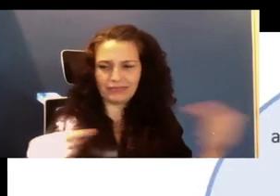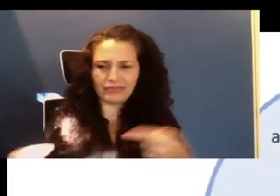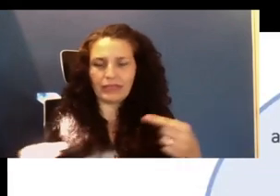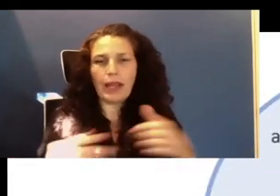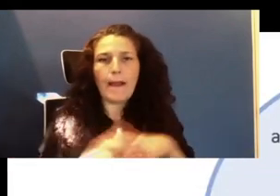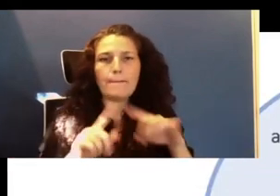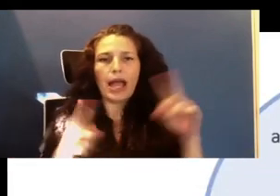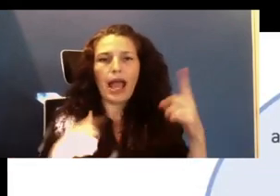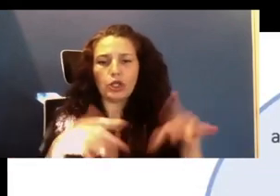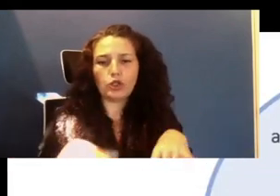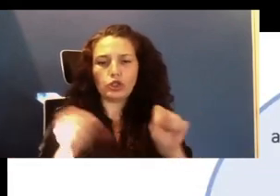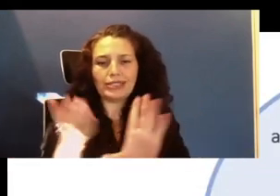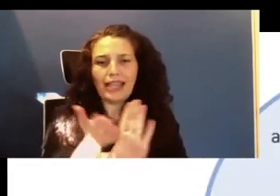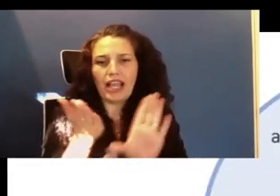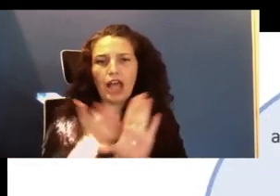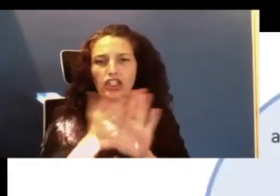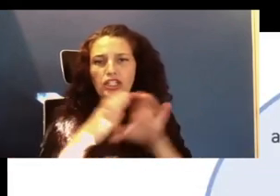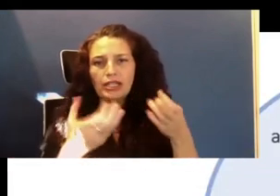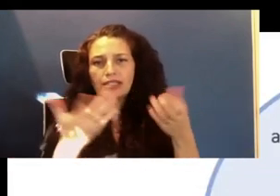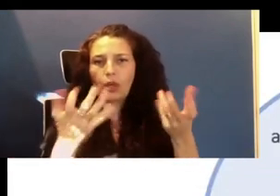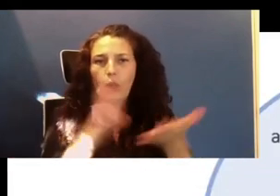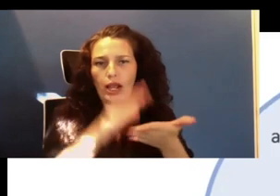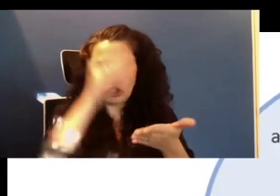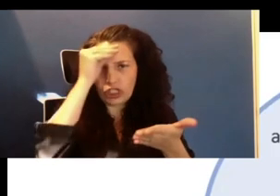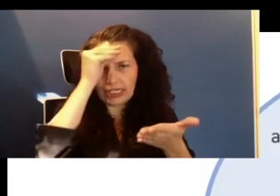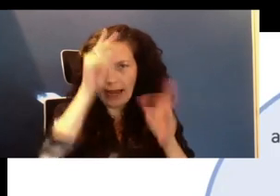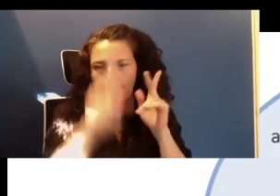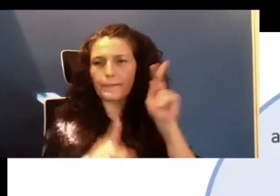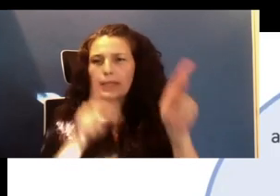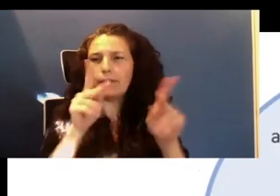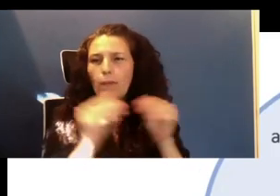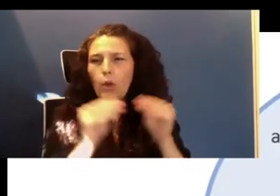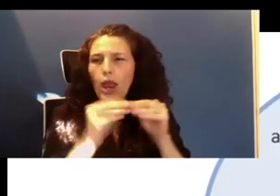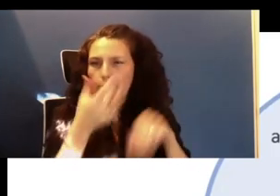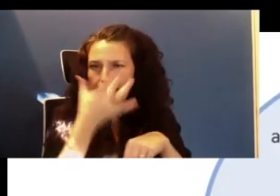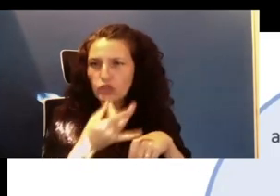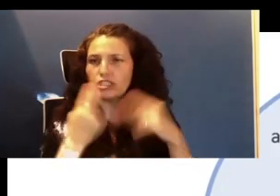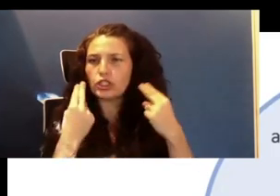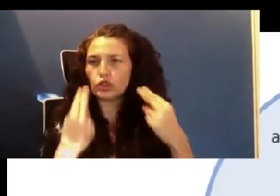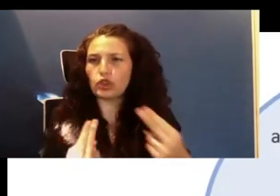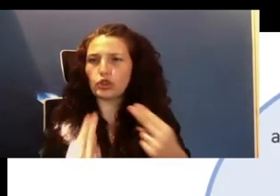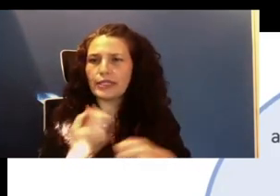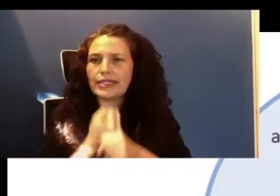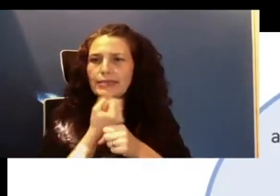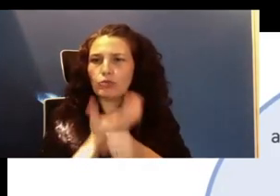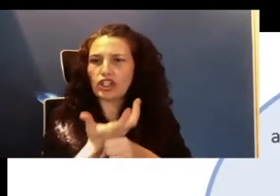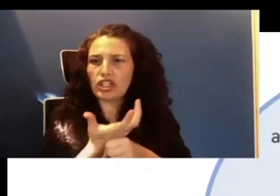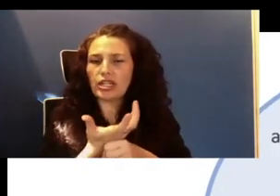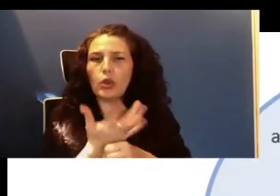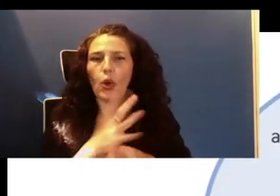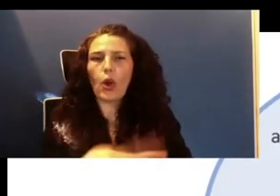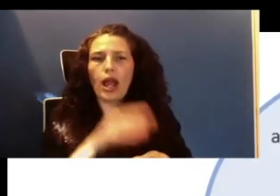taking psychology because I wanted to understand people. And I was interested in human expression and I was taking organic